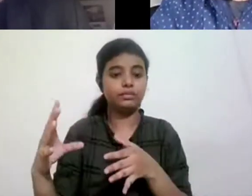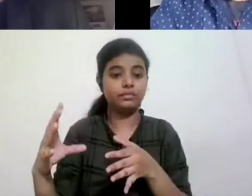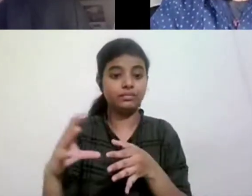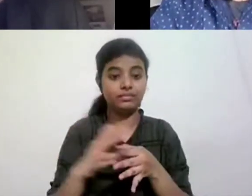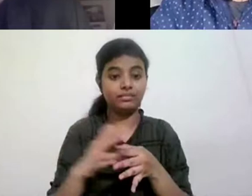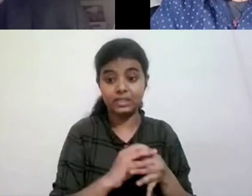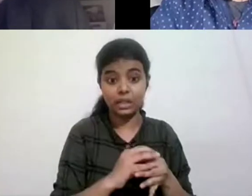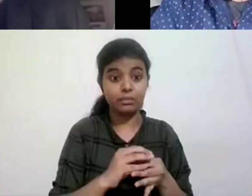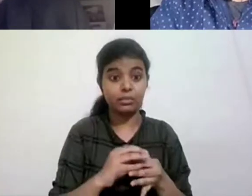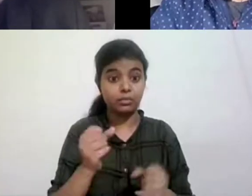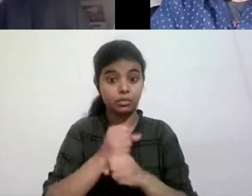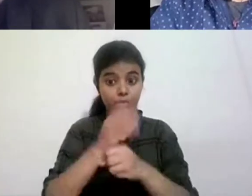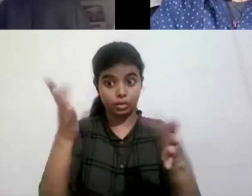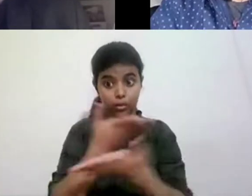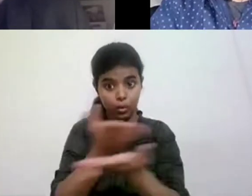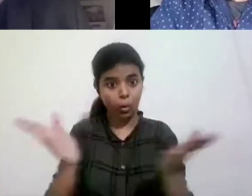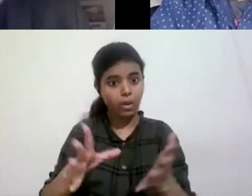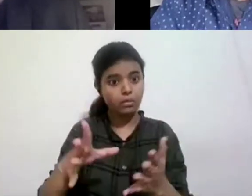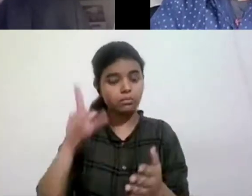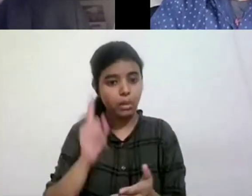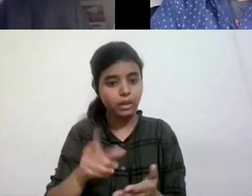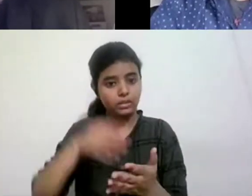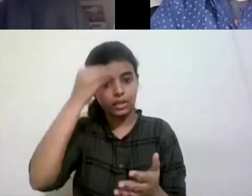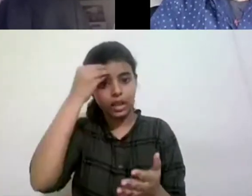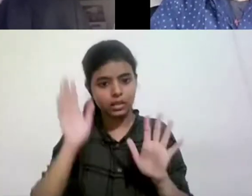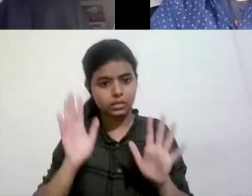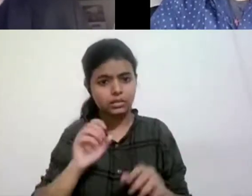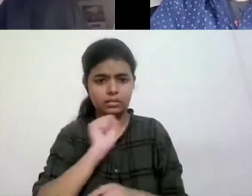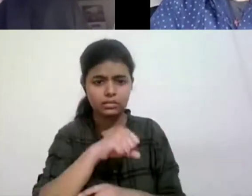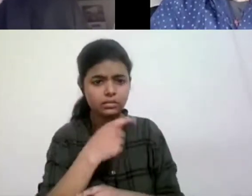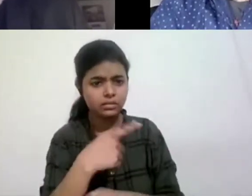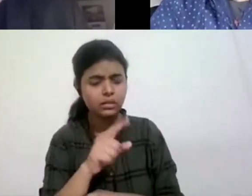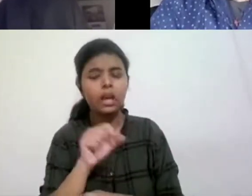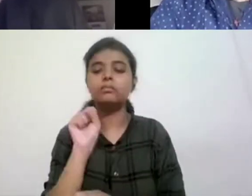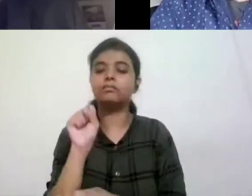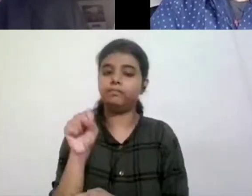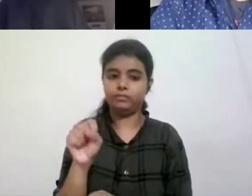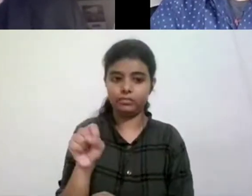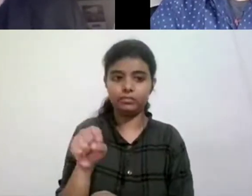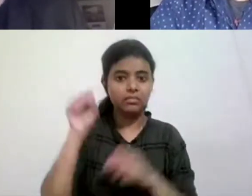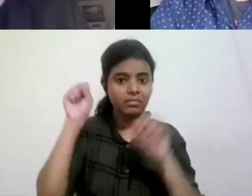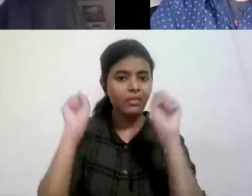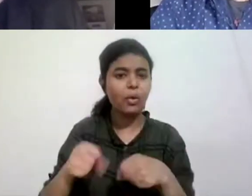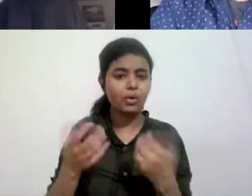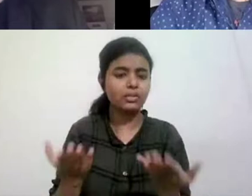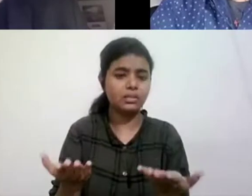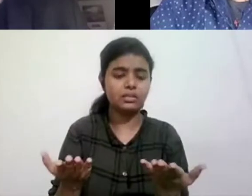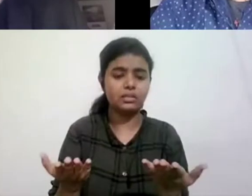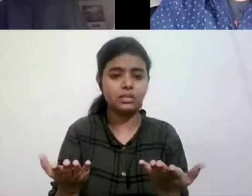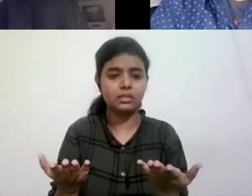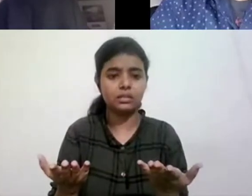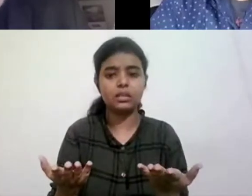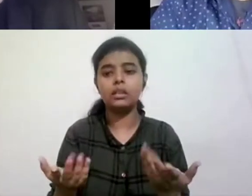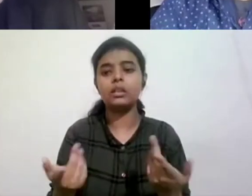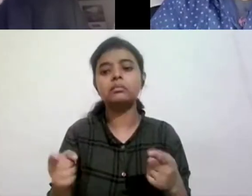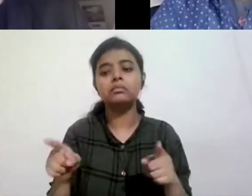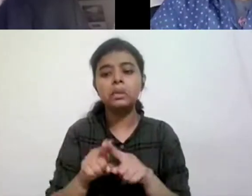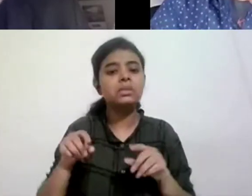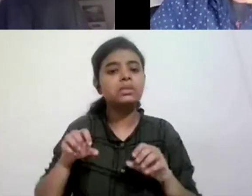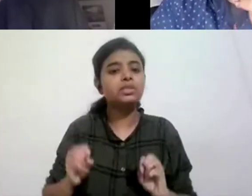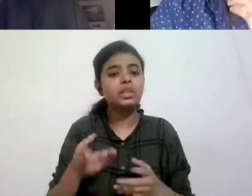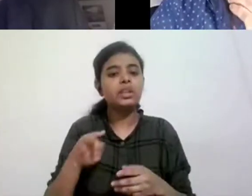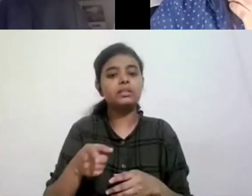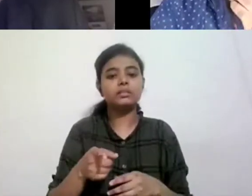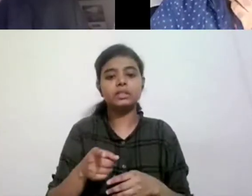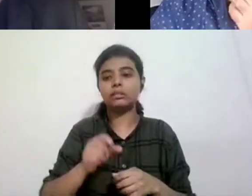larger community? Is that the question? Yes. Yeah. The answer that that would be yes. And I don't, this is why I started out talking about